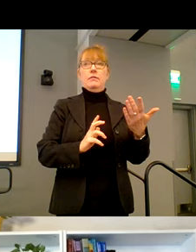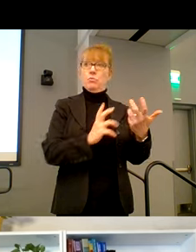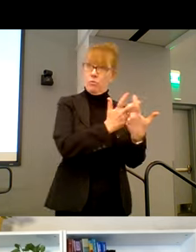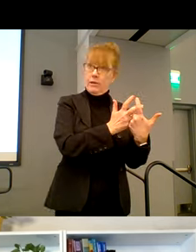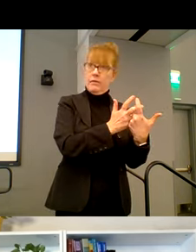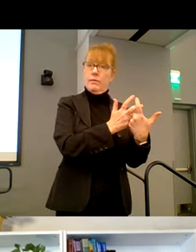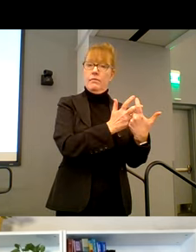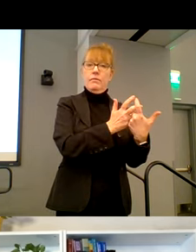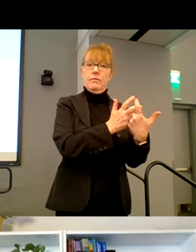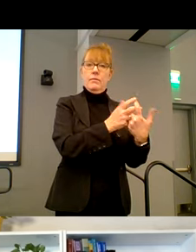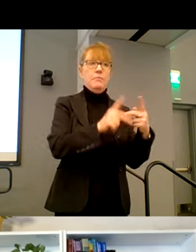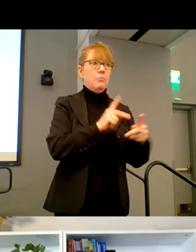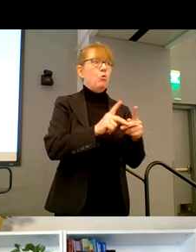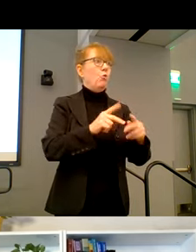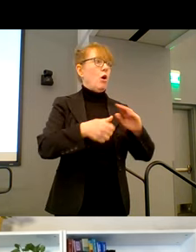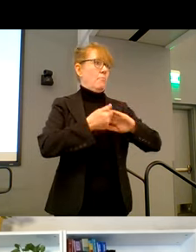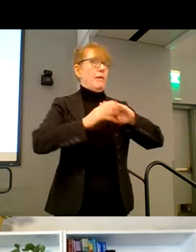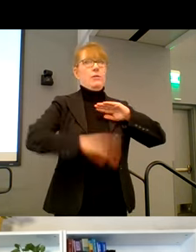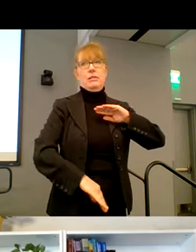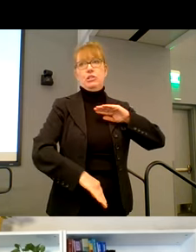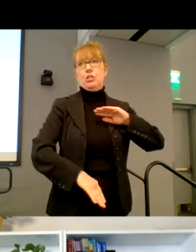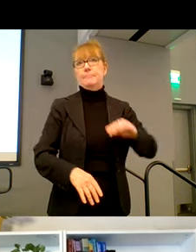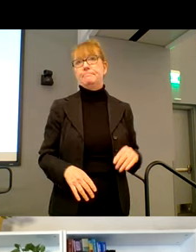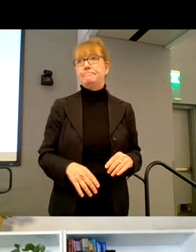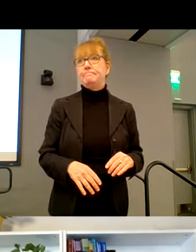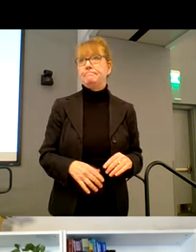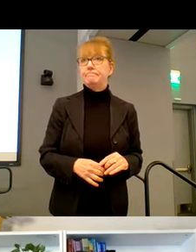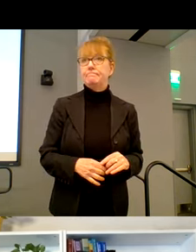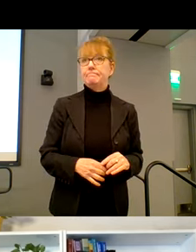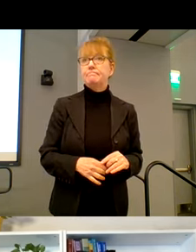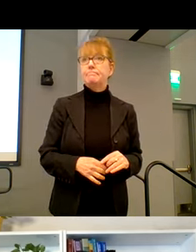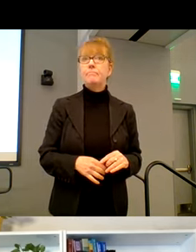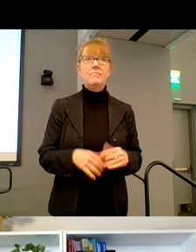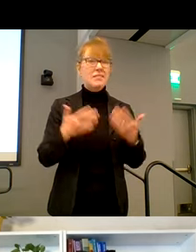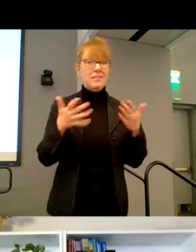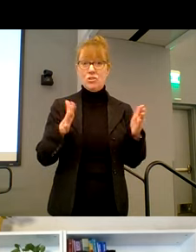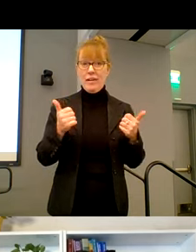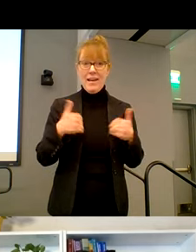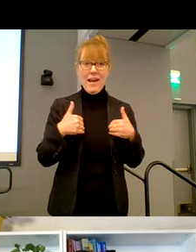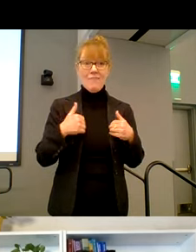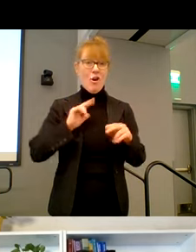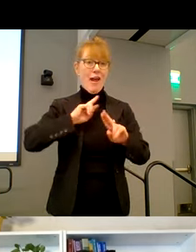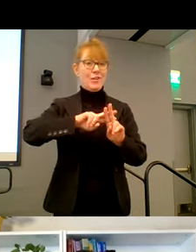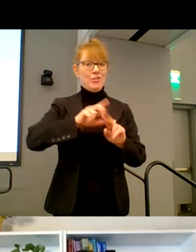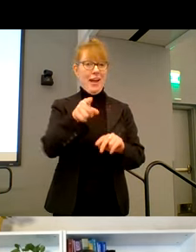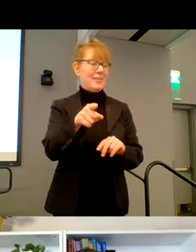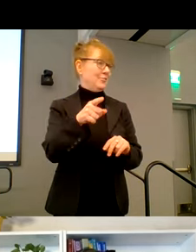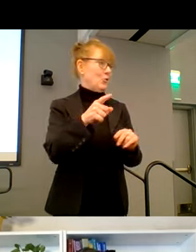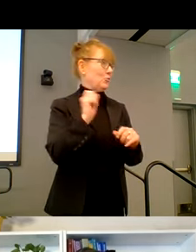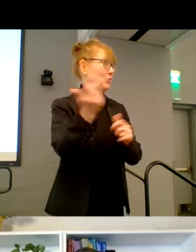are, who are quadriplegic. Um, and that's all I have in our hashtag is so everyone can gain. Thank you.